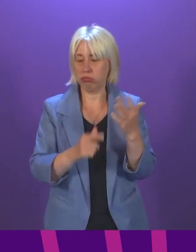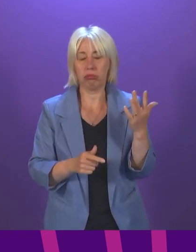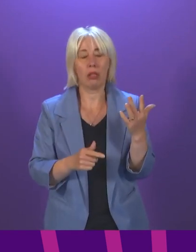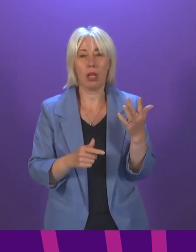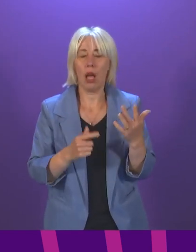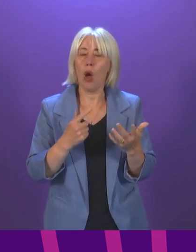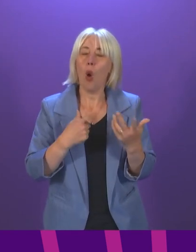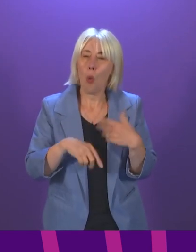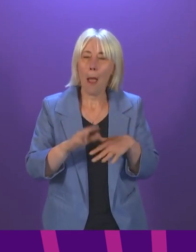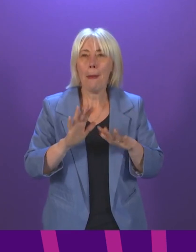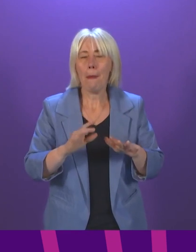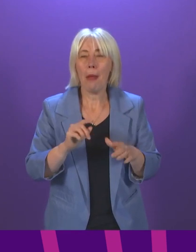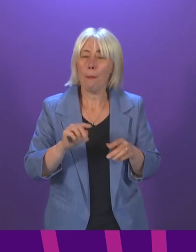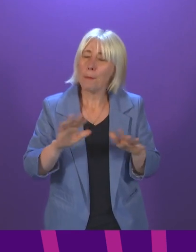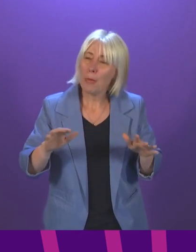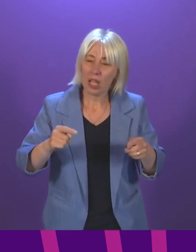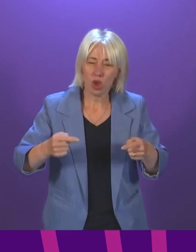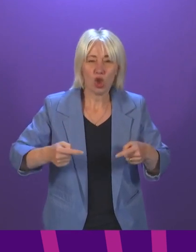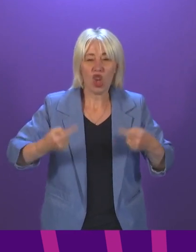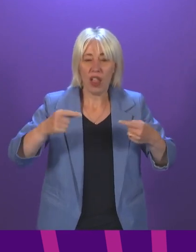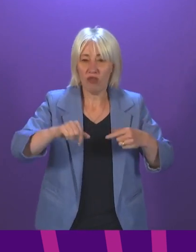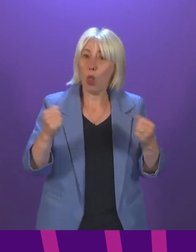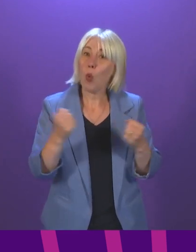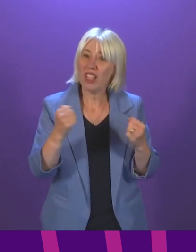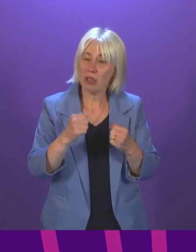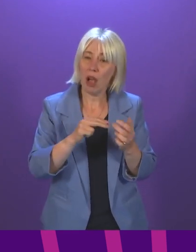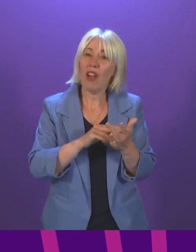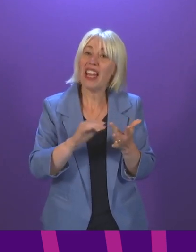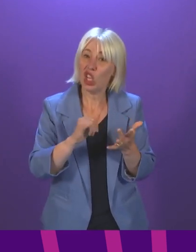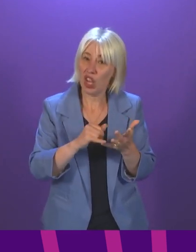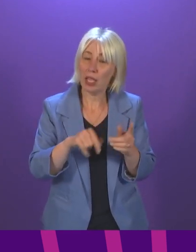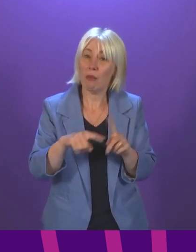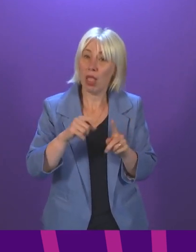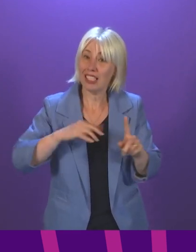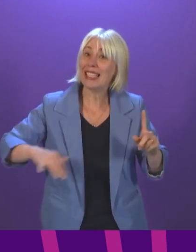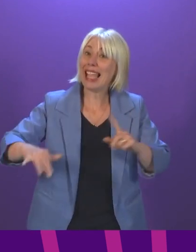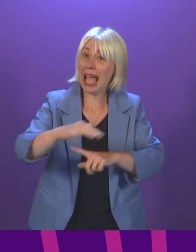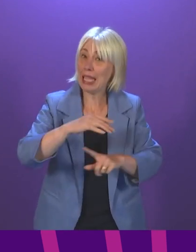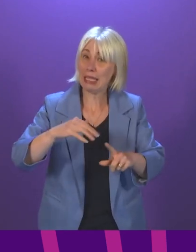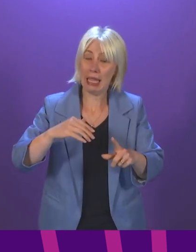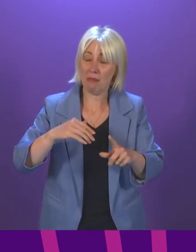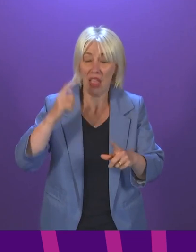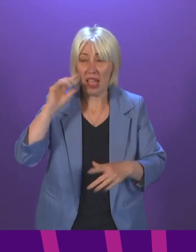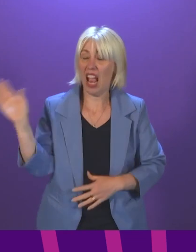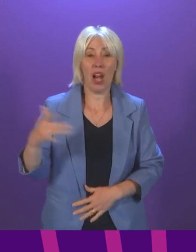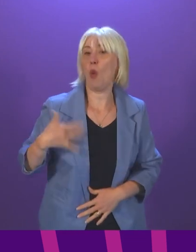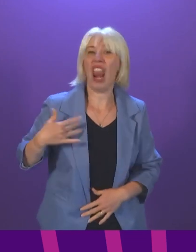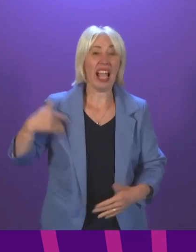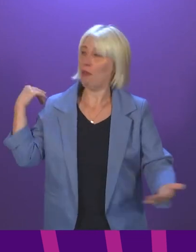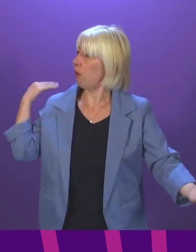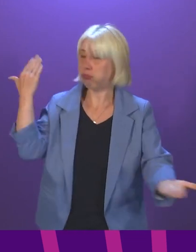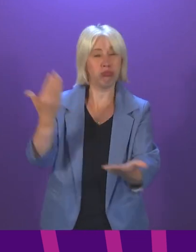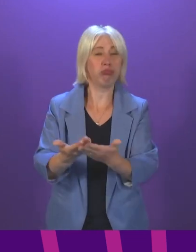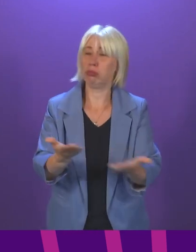are facing probably the most challenging winter for the health service and for society in any of our lifetimes. And therefore,